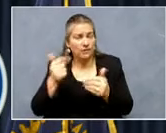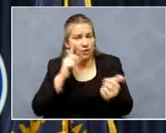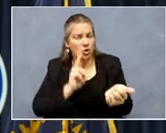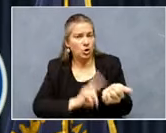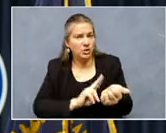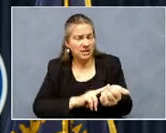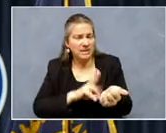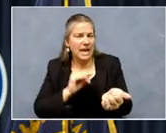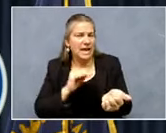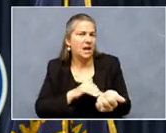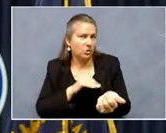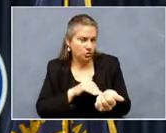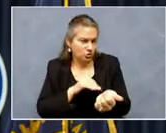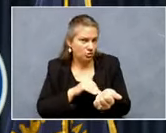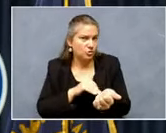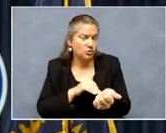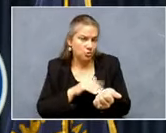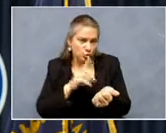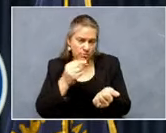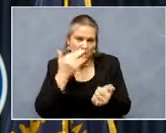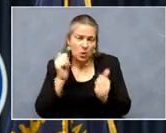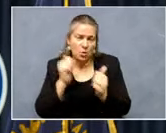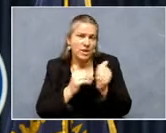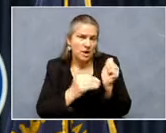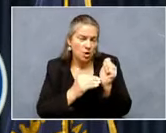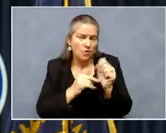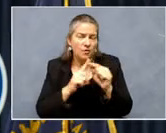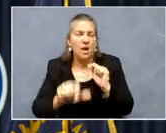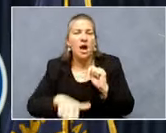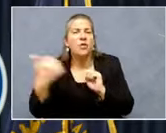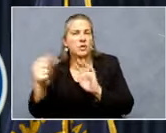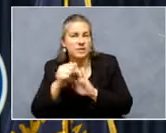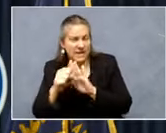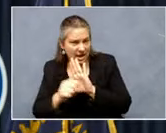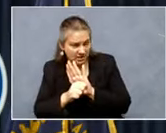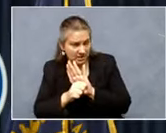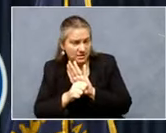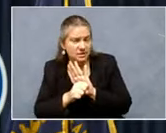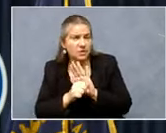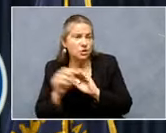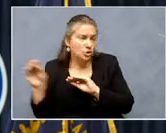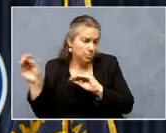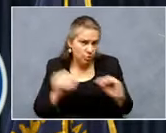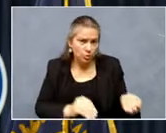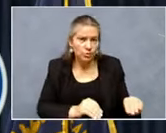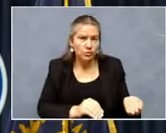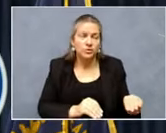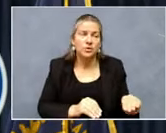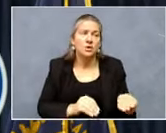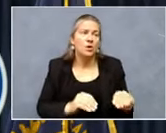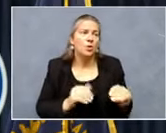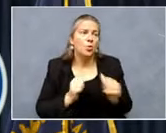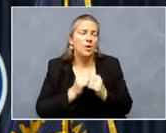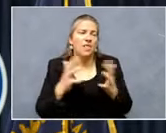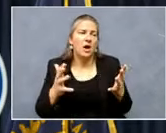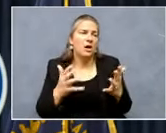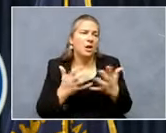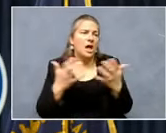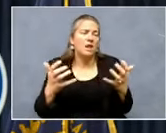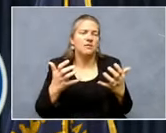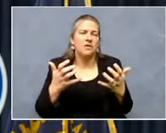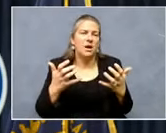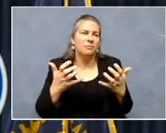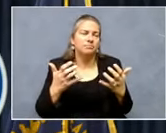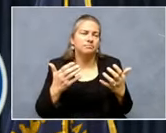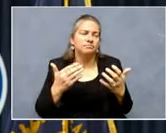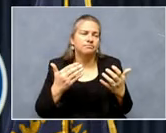doctors. So we do a little bit better on doctors from other states to be able to move here and begin practicing without a lot of hurdles. And I think we